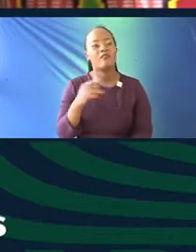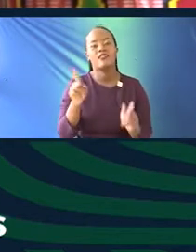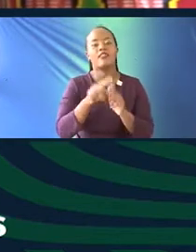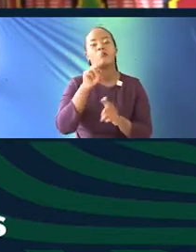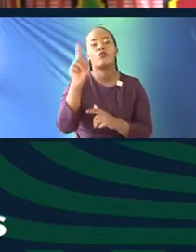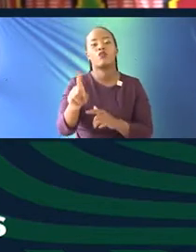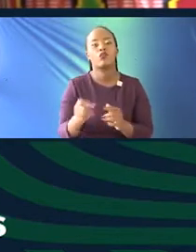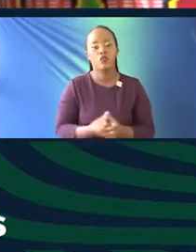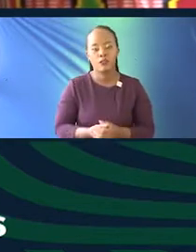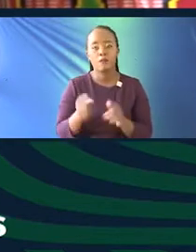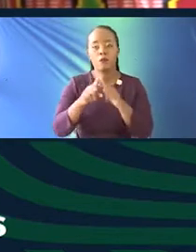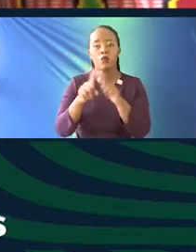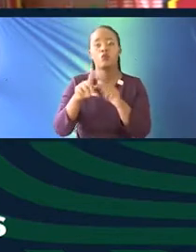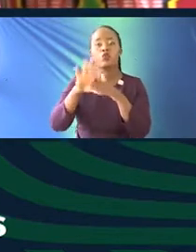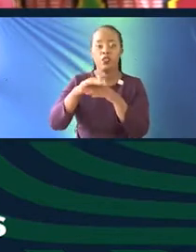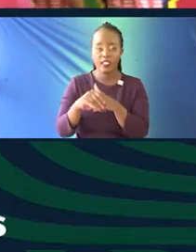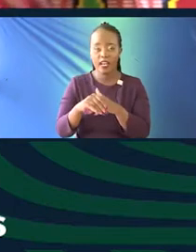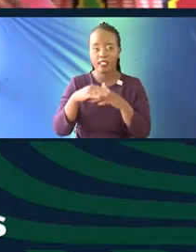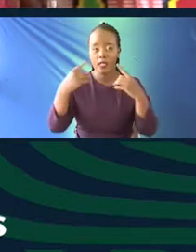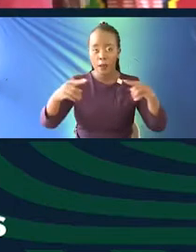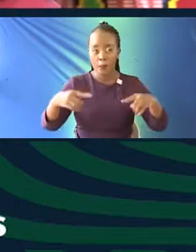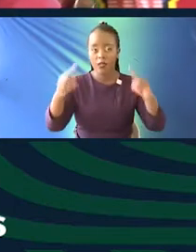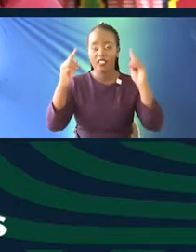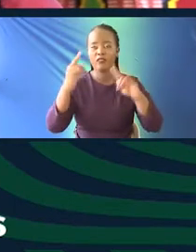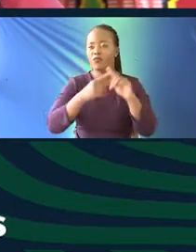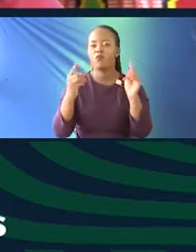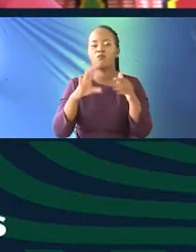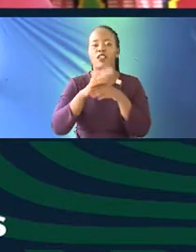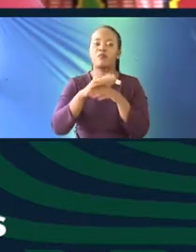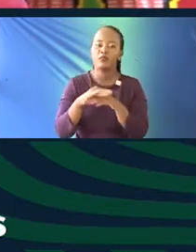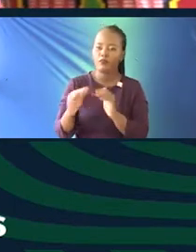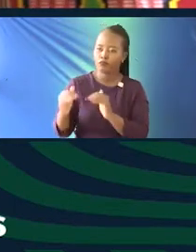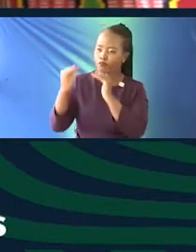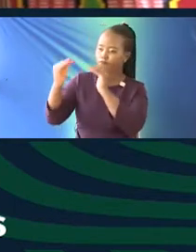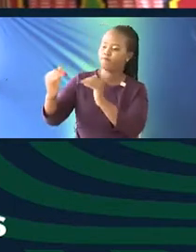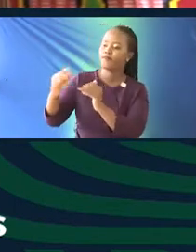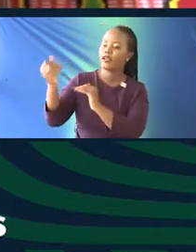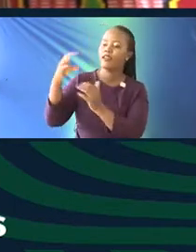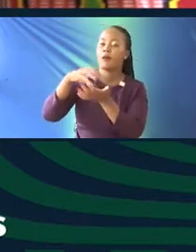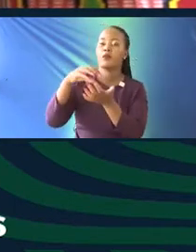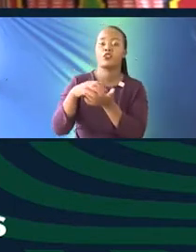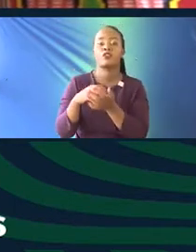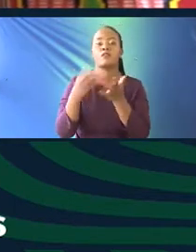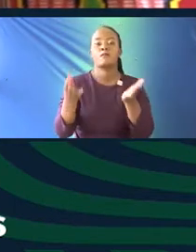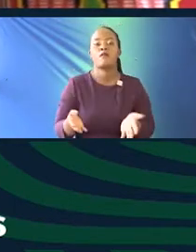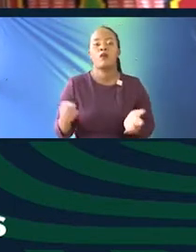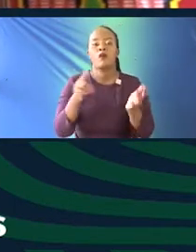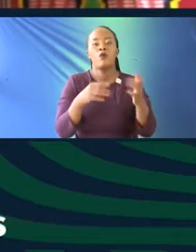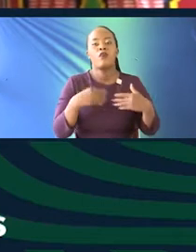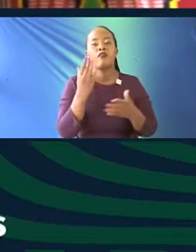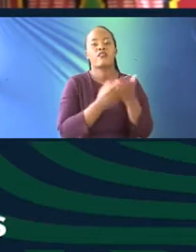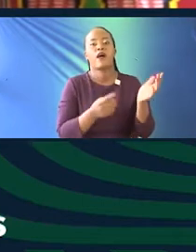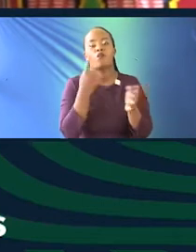do. Our interns also progress from just being interns into team positions. So at the moment, we have several who are